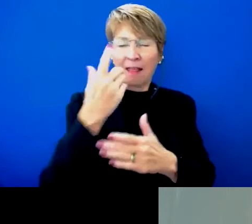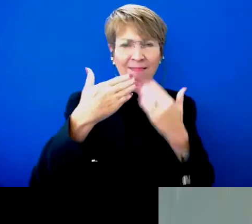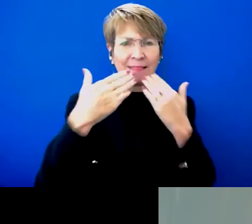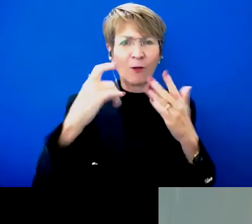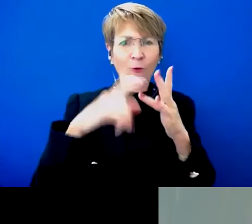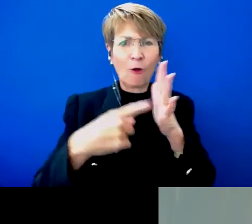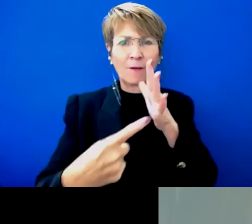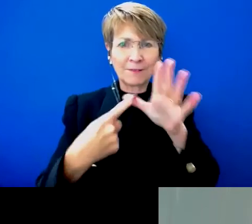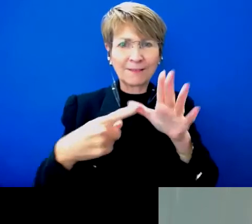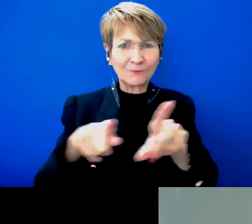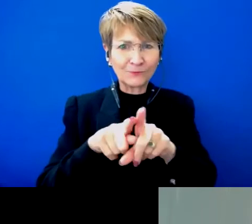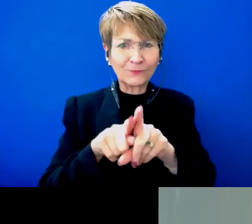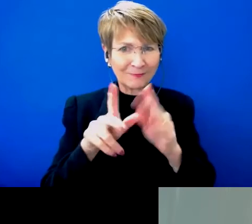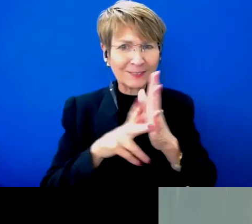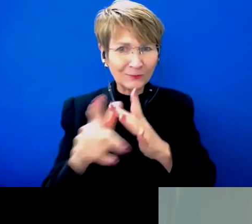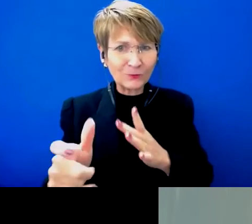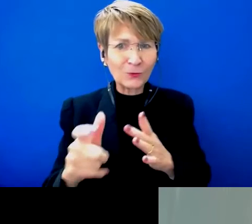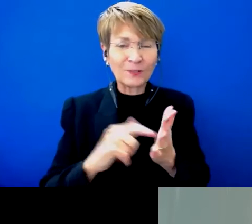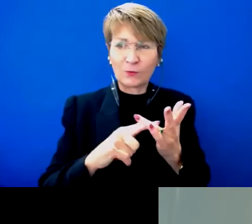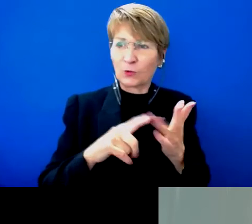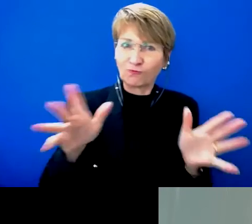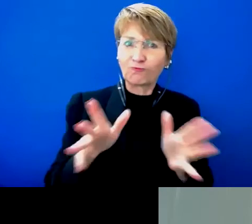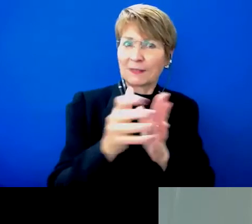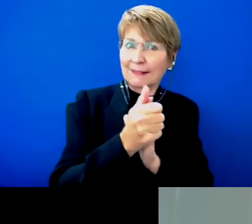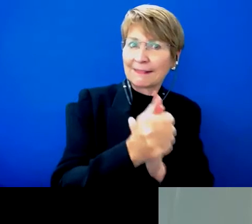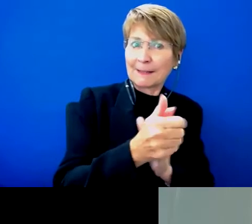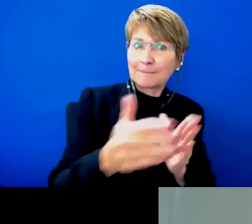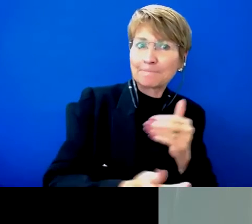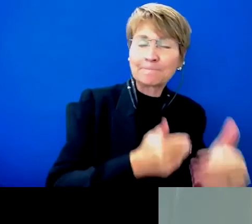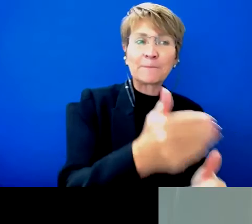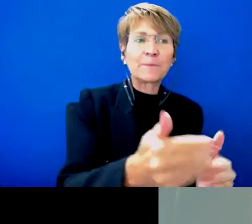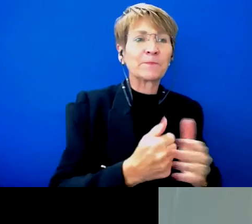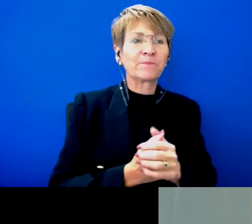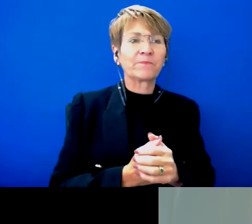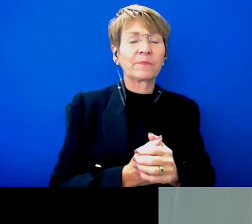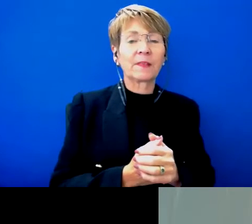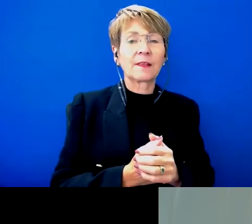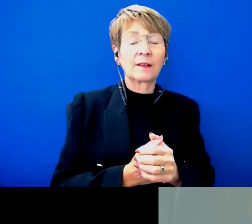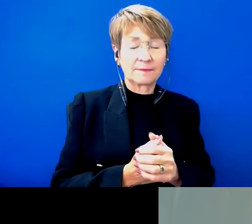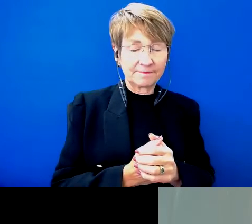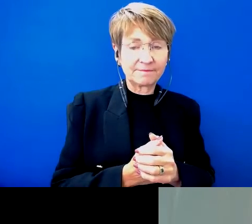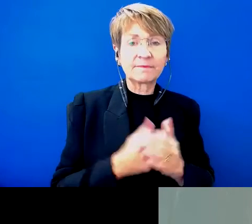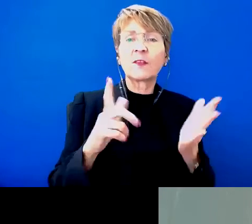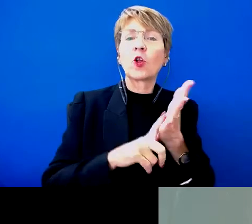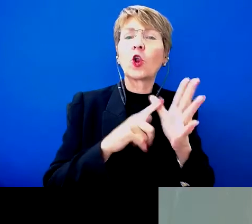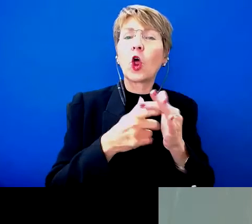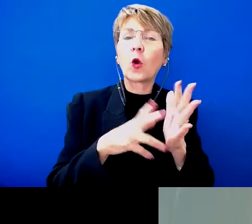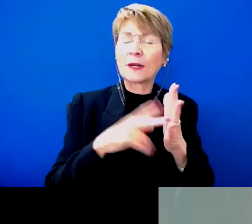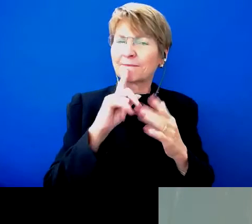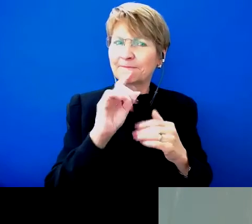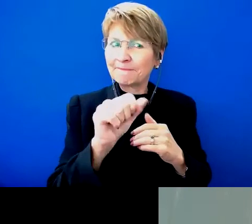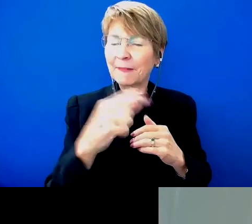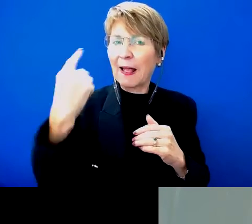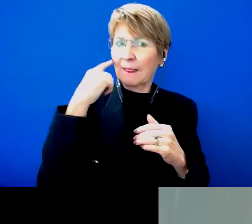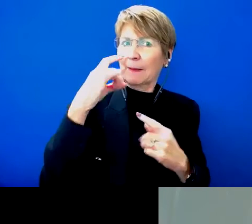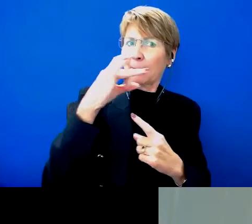leading this important work. Thanks so much, Libby. And I see ARATA as a really important organisation in this space, particularly as it